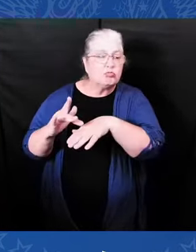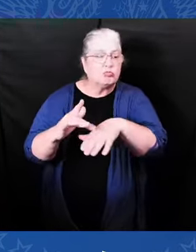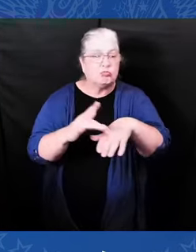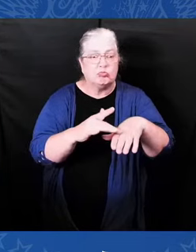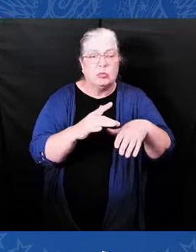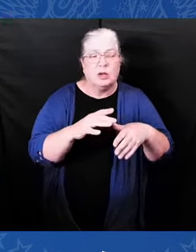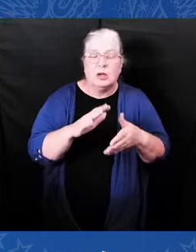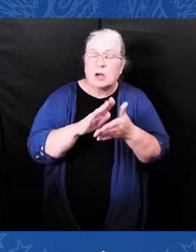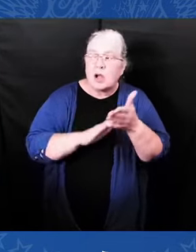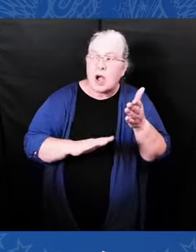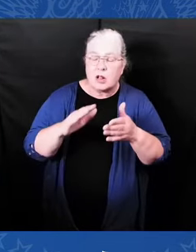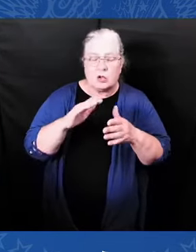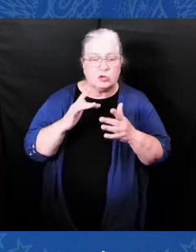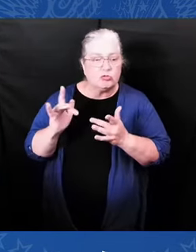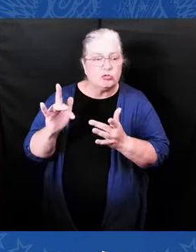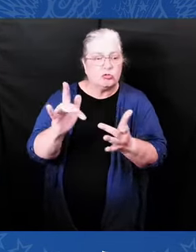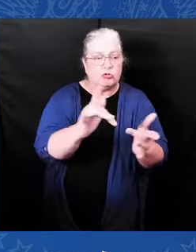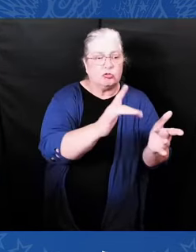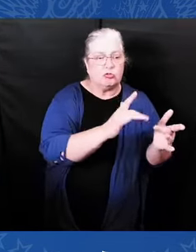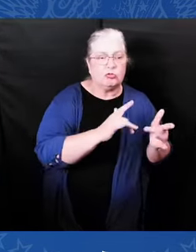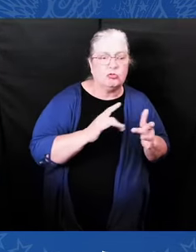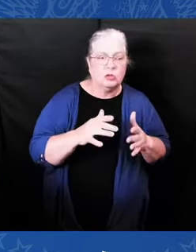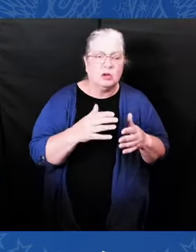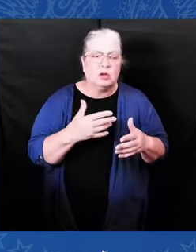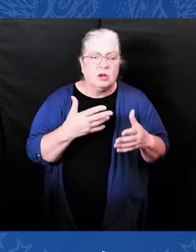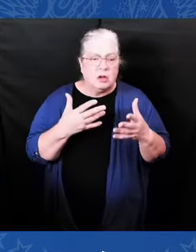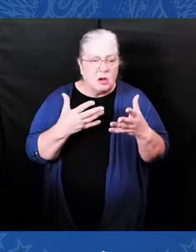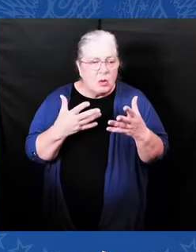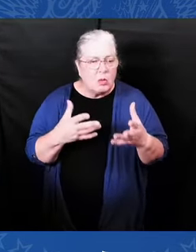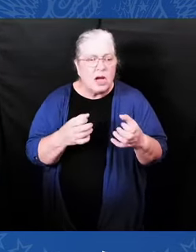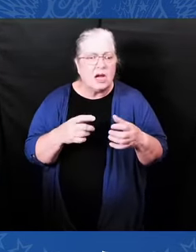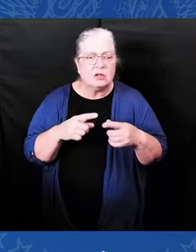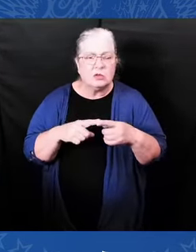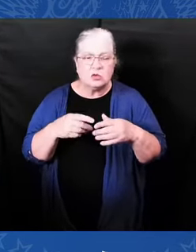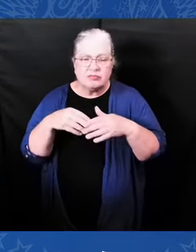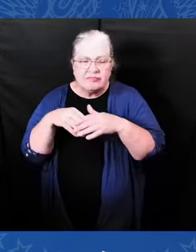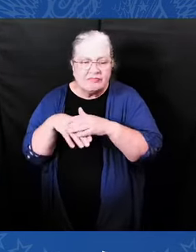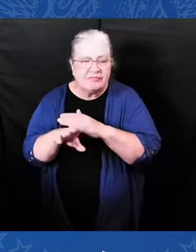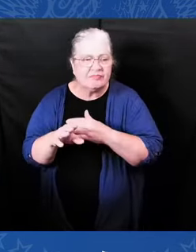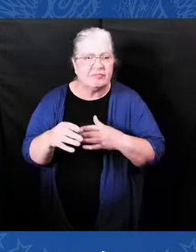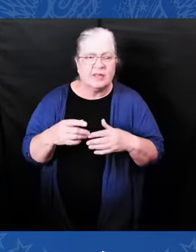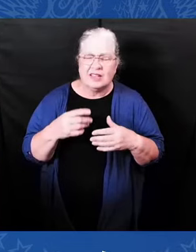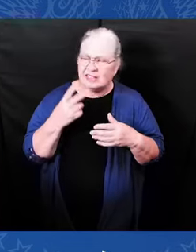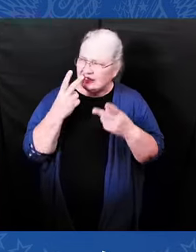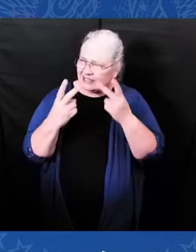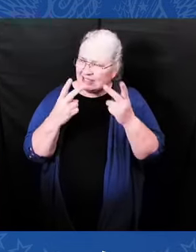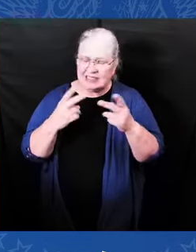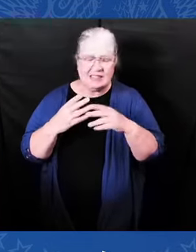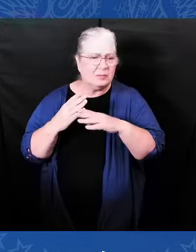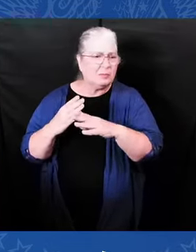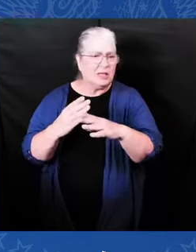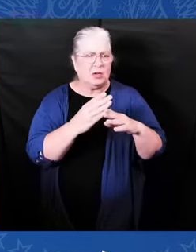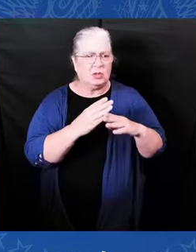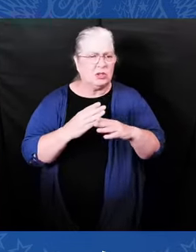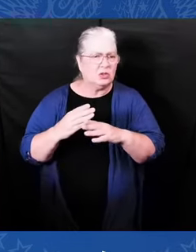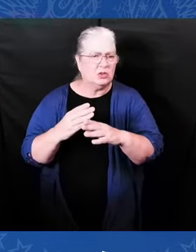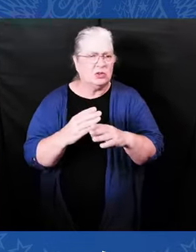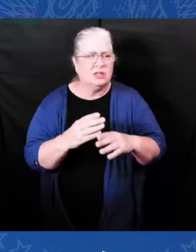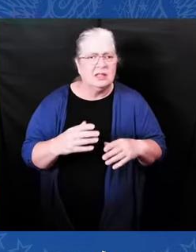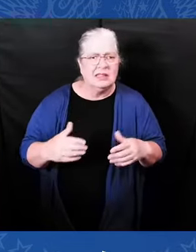freedoms. And with great joy, I can report back, these young leaders are in the fight,